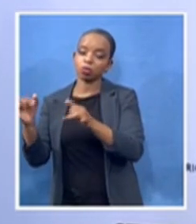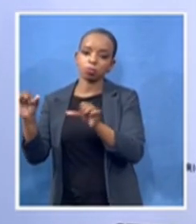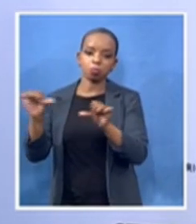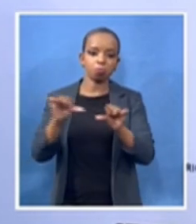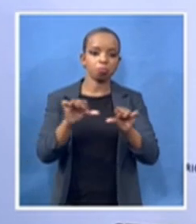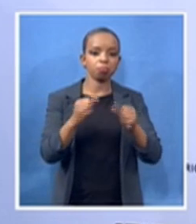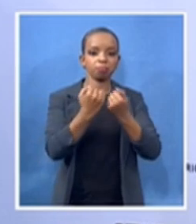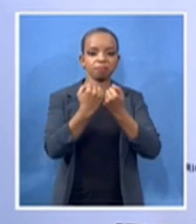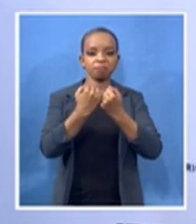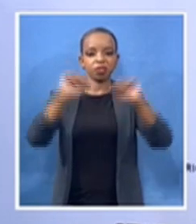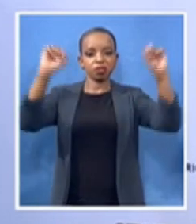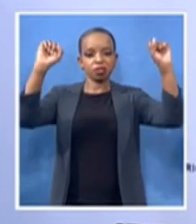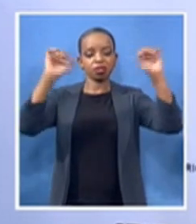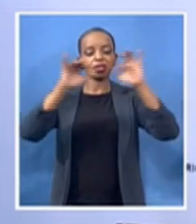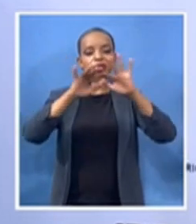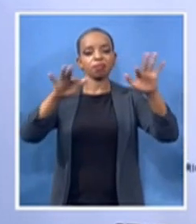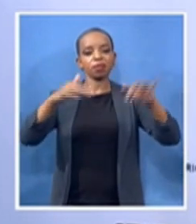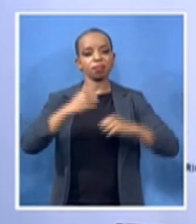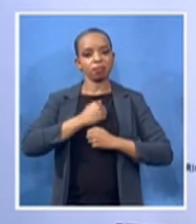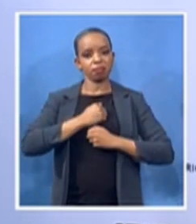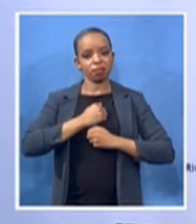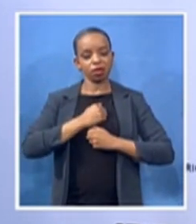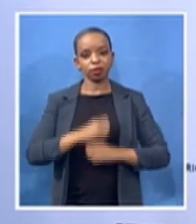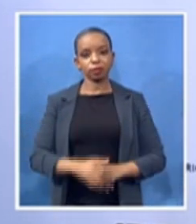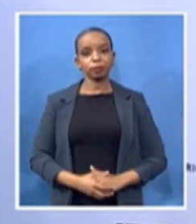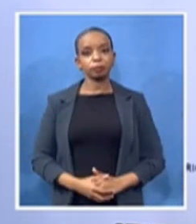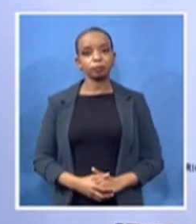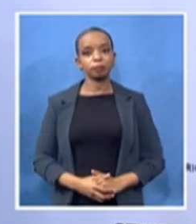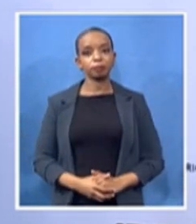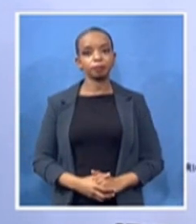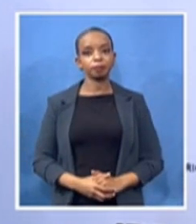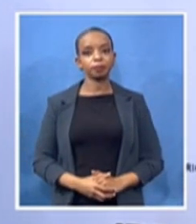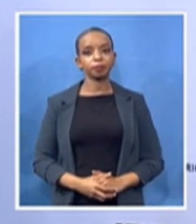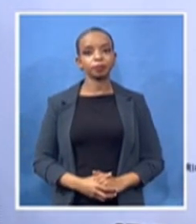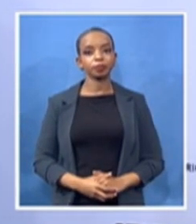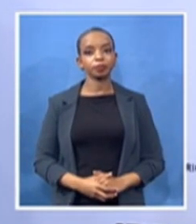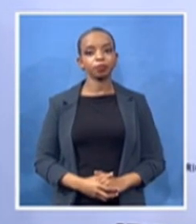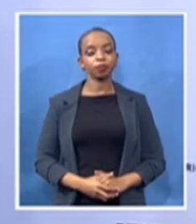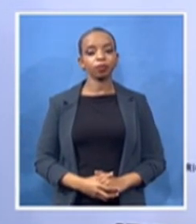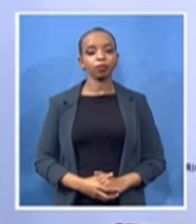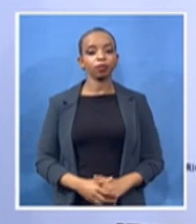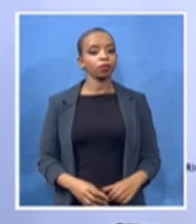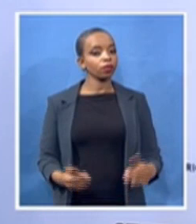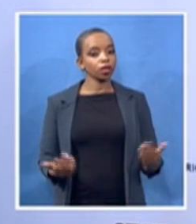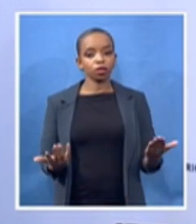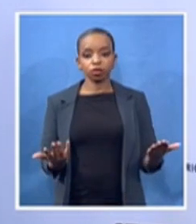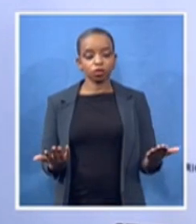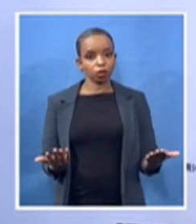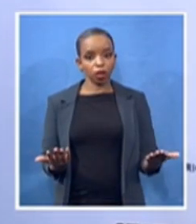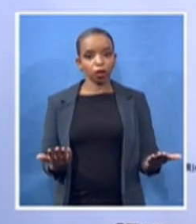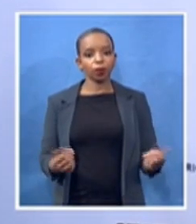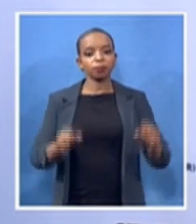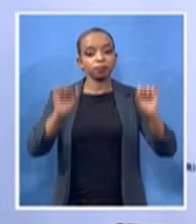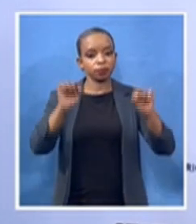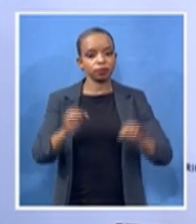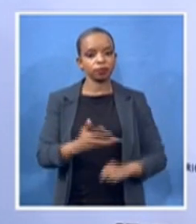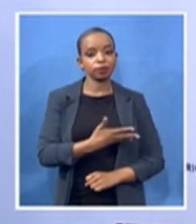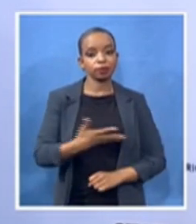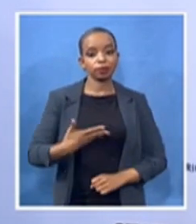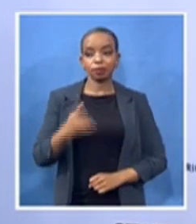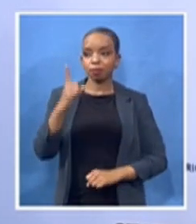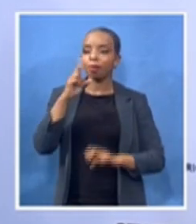So, she was a heroine, but also,